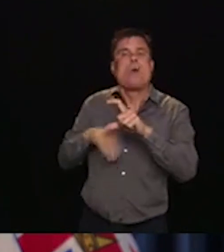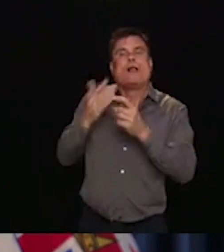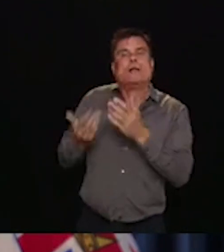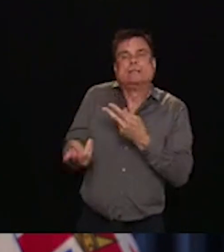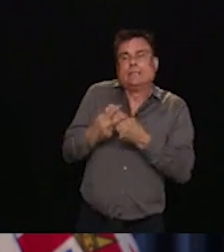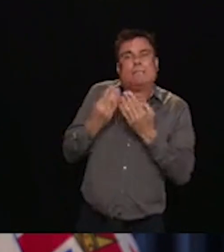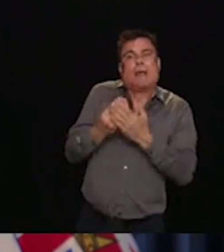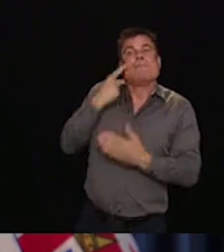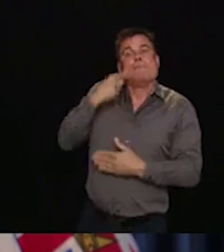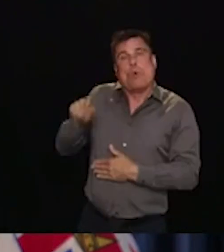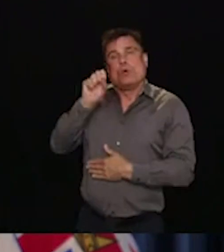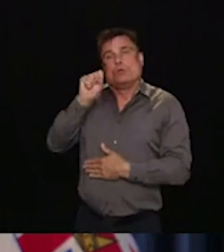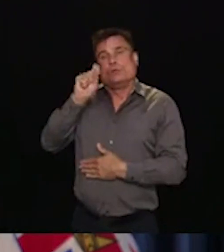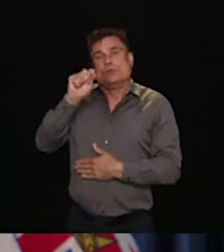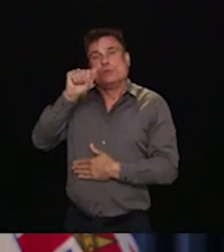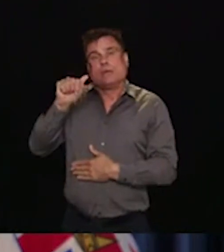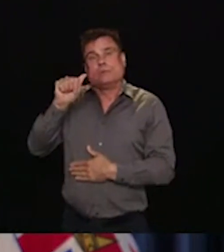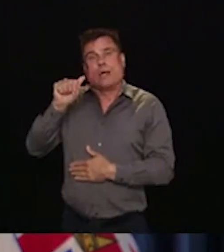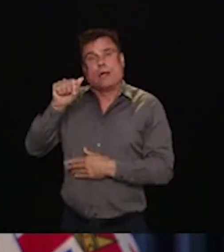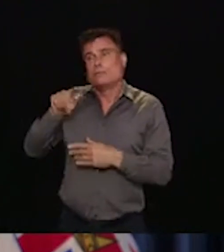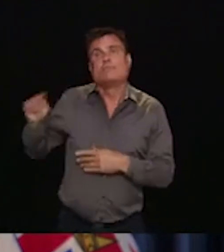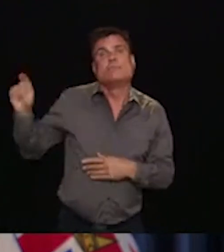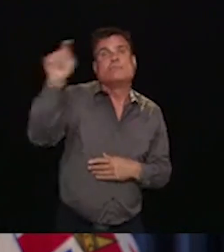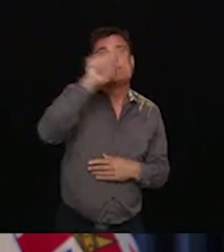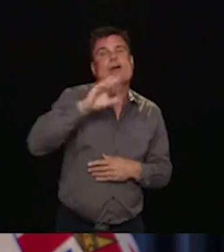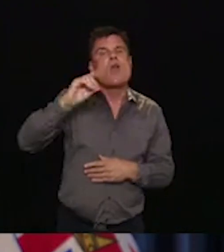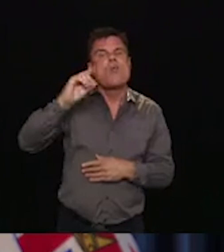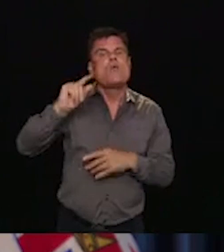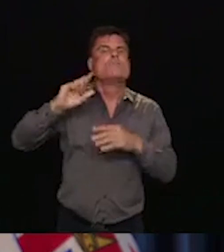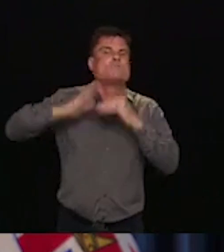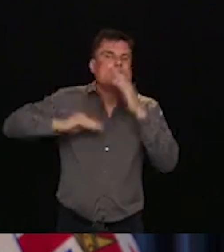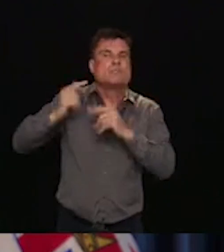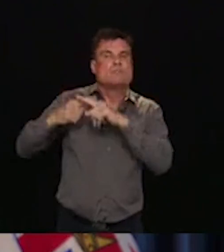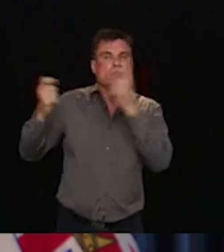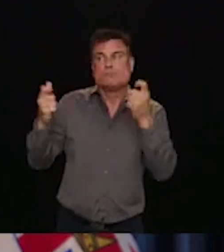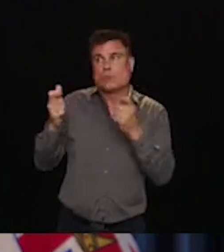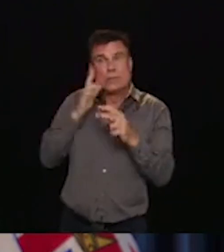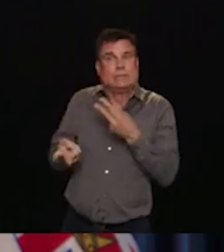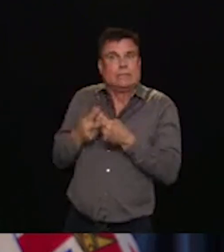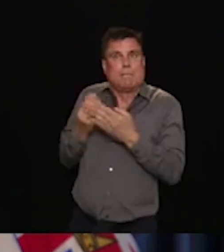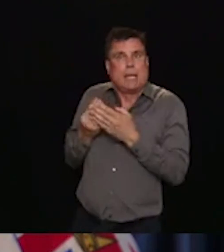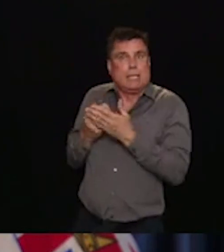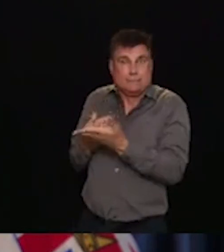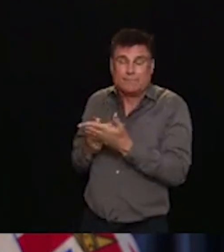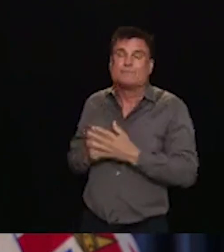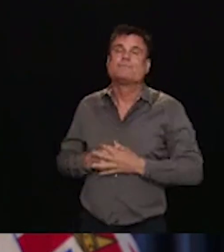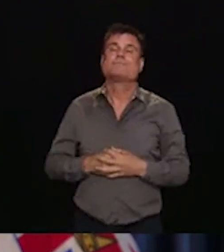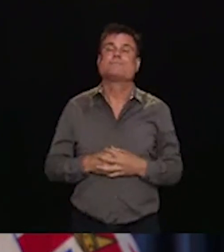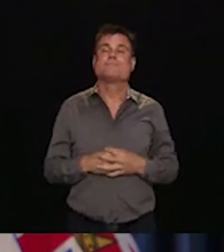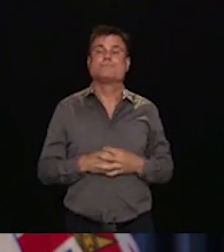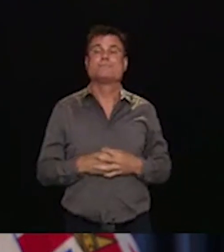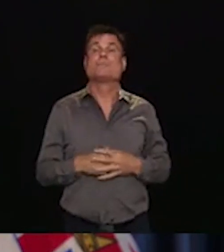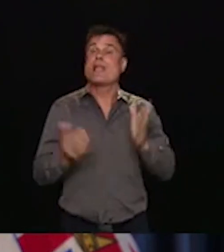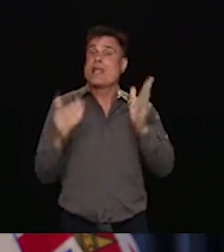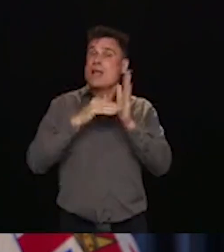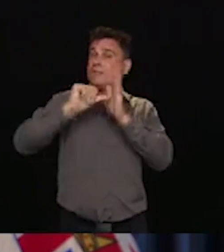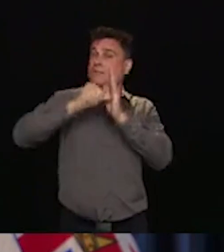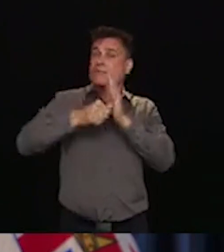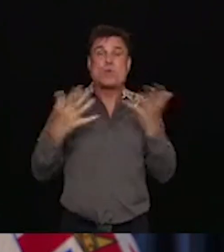problem without a simple solution. But today's legislation is a step forward in tackling this problem.